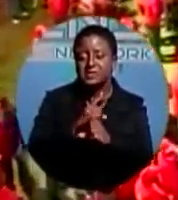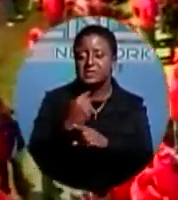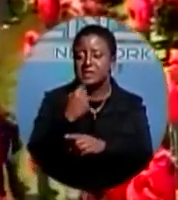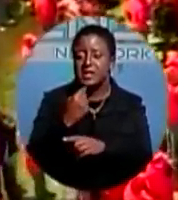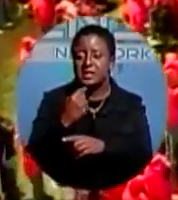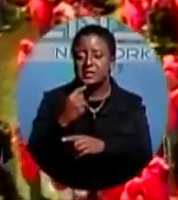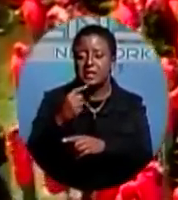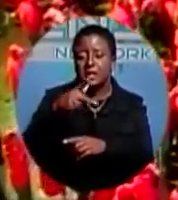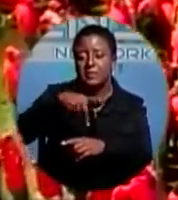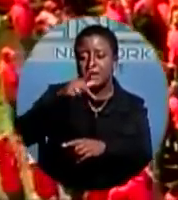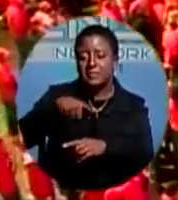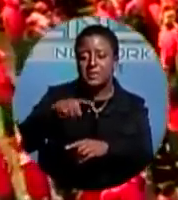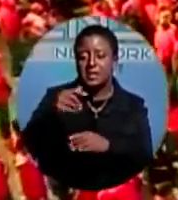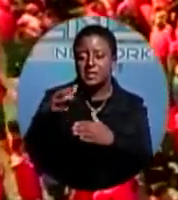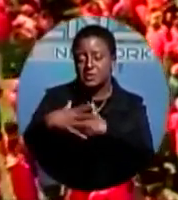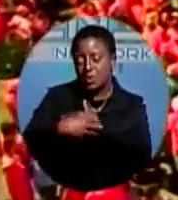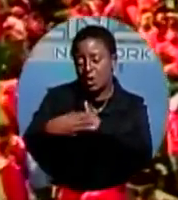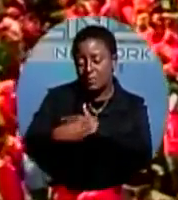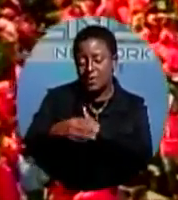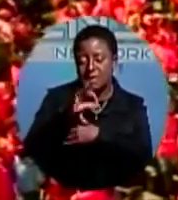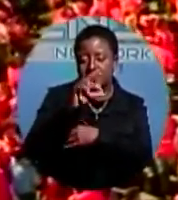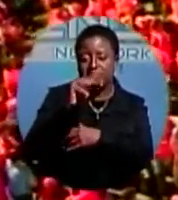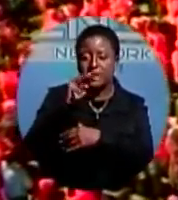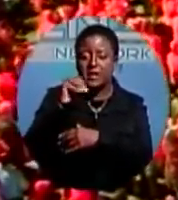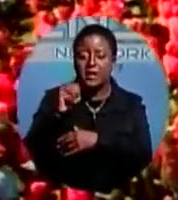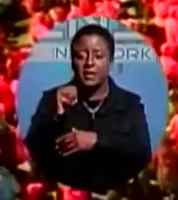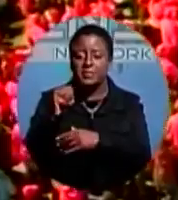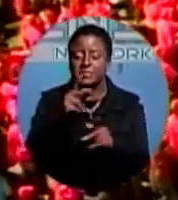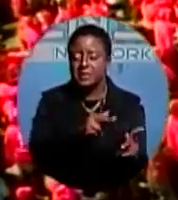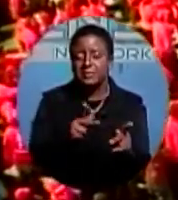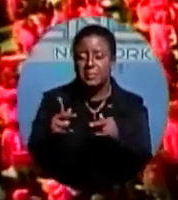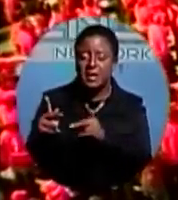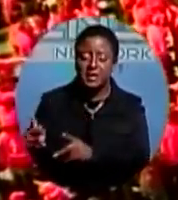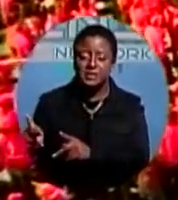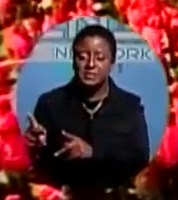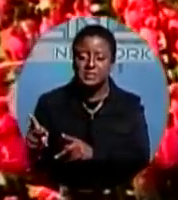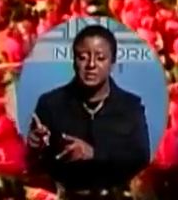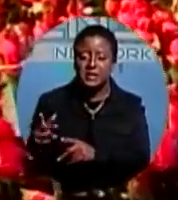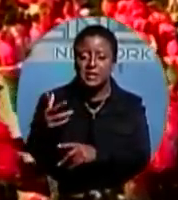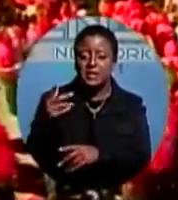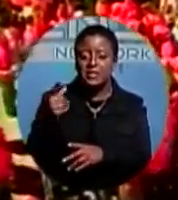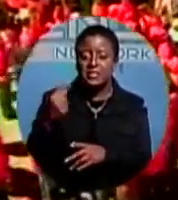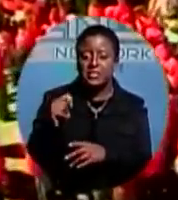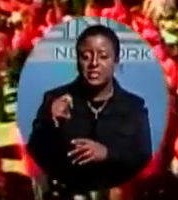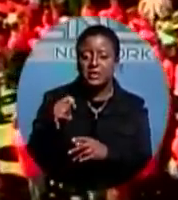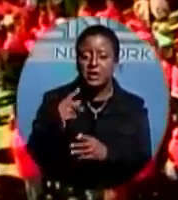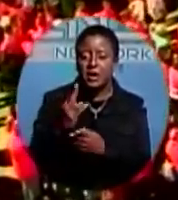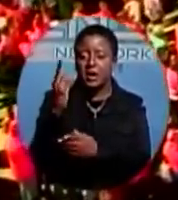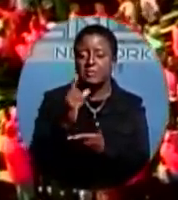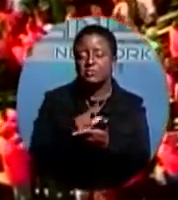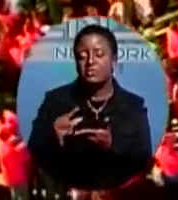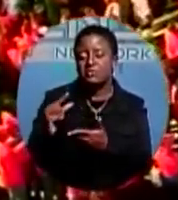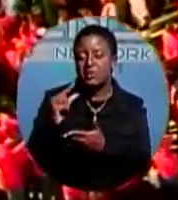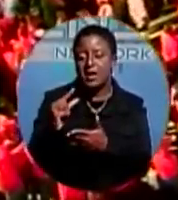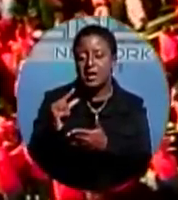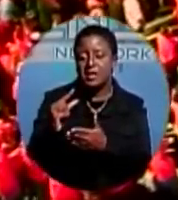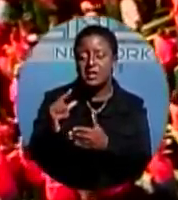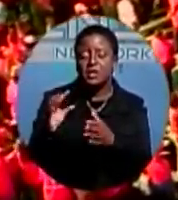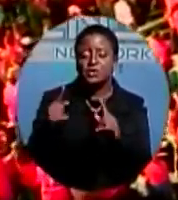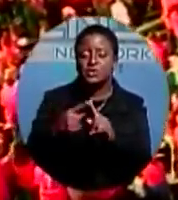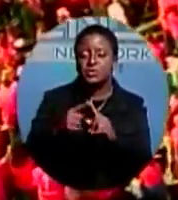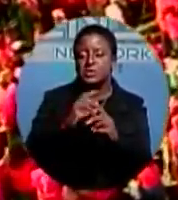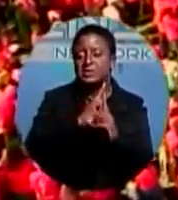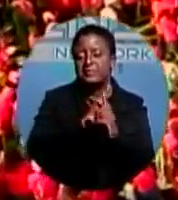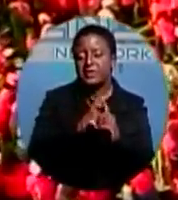He referenced the announcement of the country's largest upgrade to the defense force in history, outlined in Manifesto 2012, and how the idea was